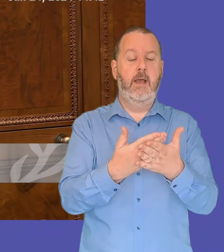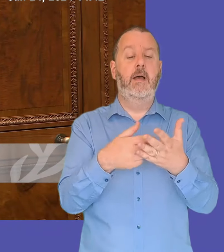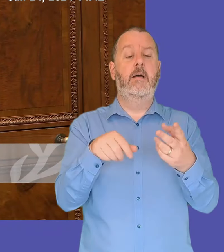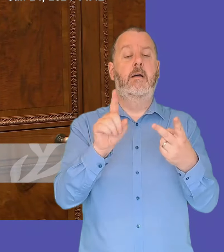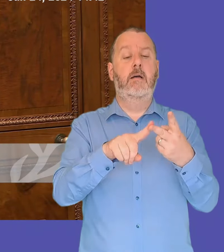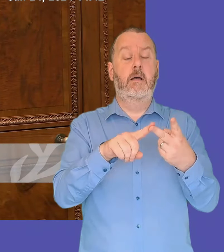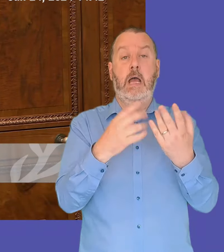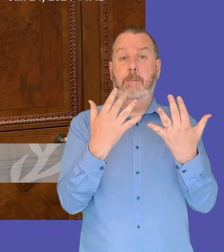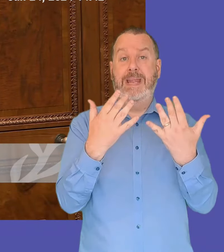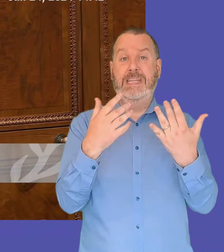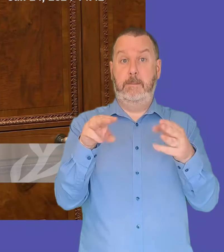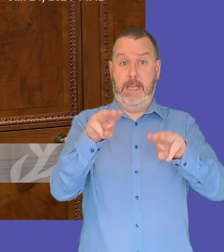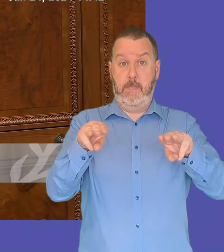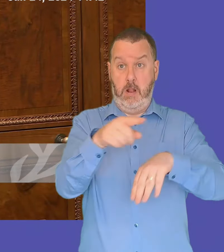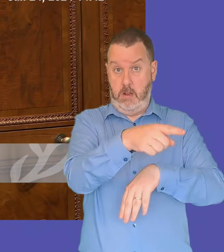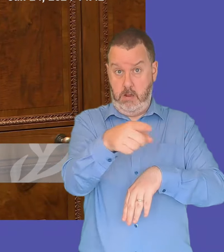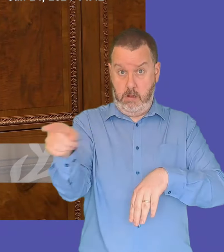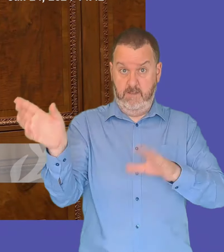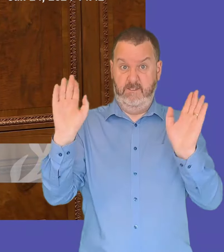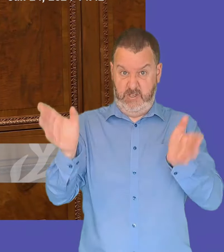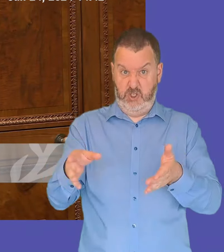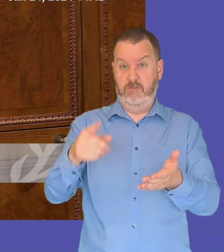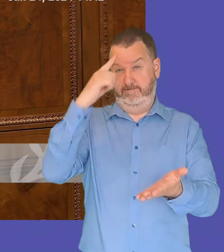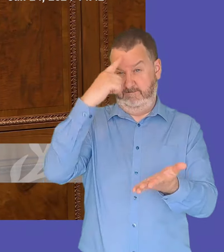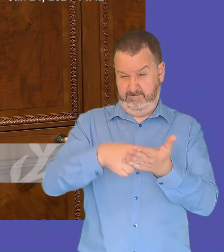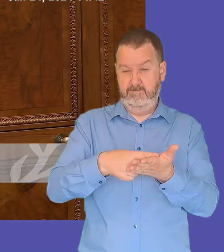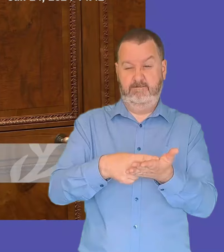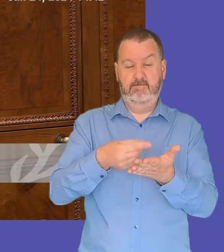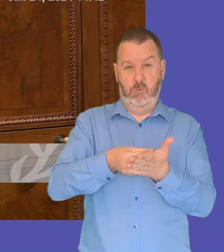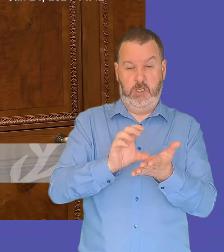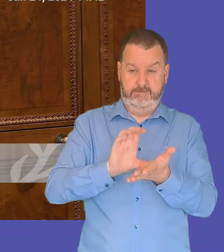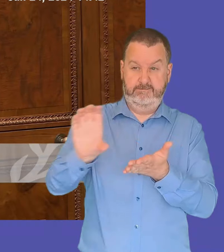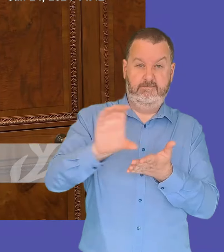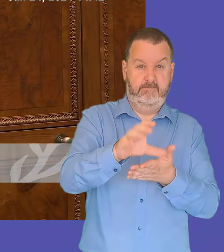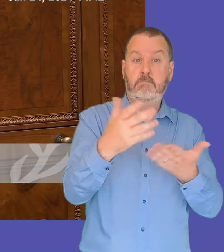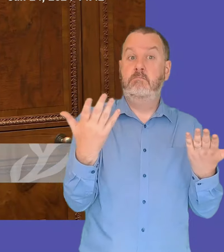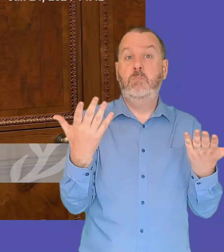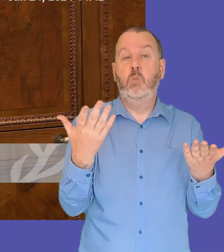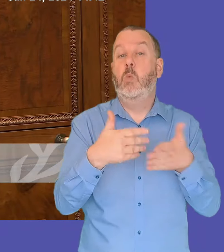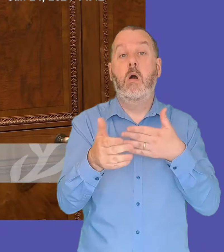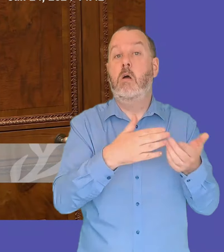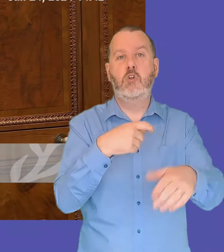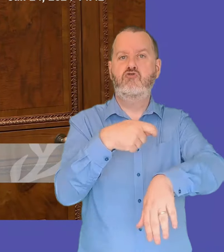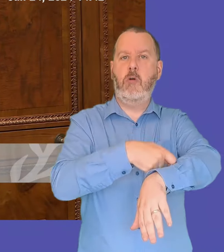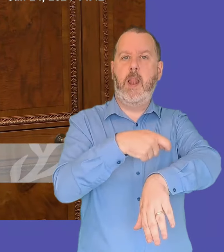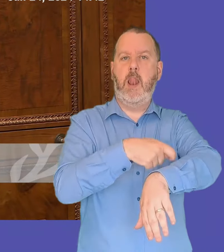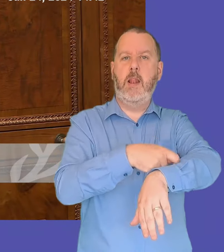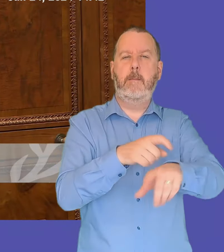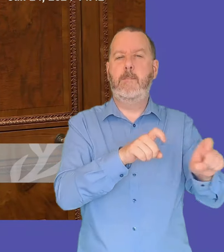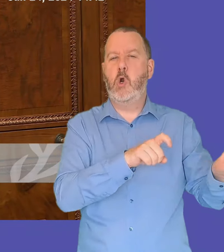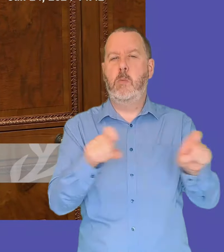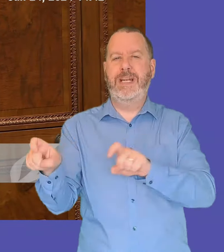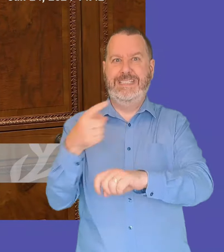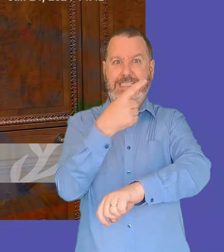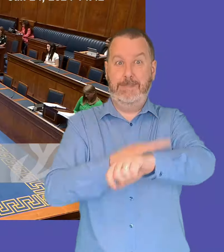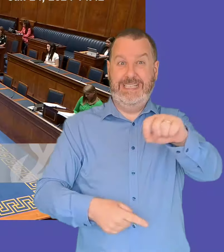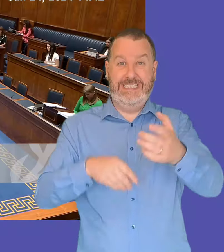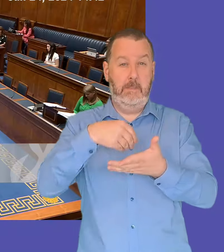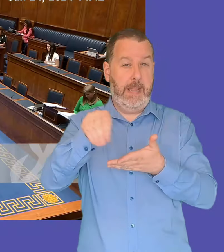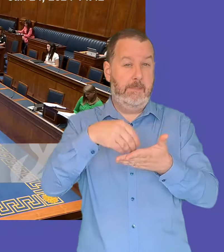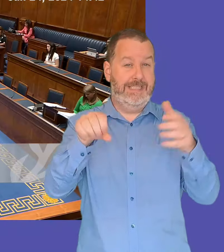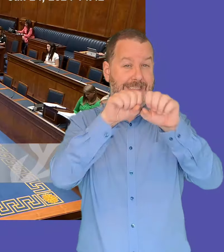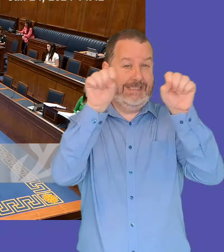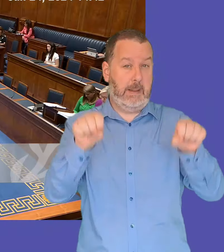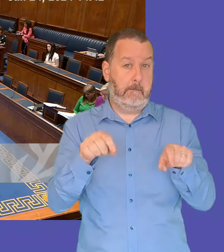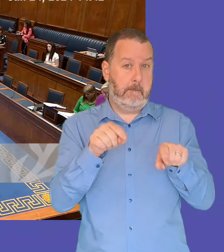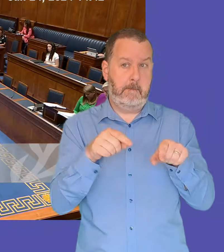number of applicants that have actually received an award from the troubles permanent disability payment scheme first